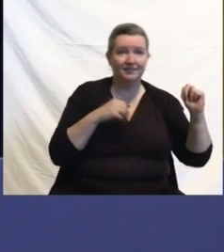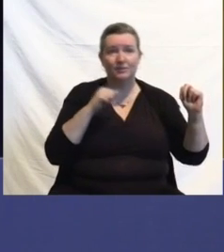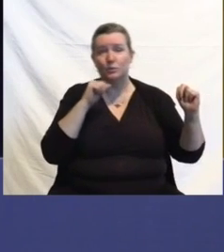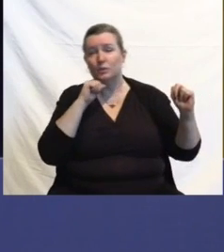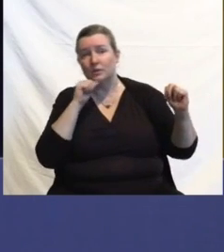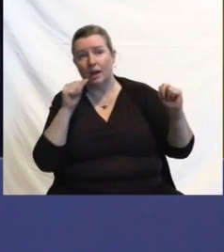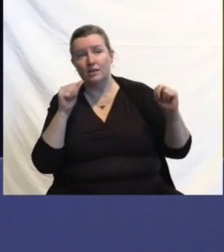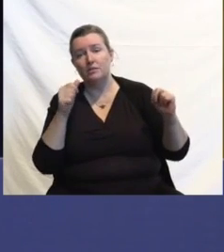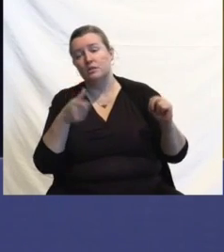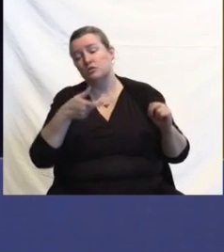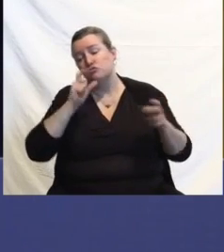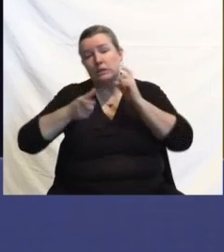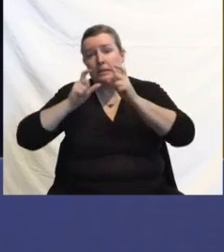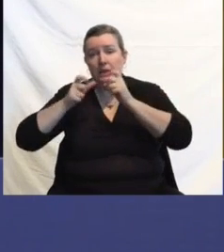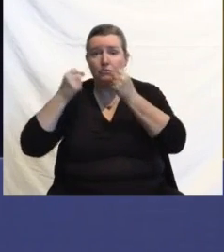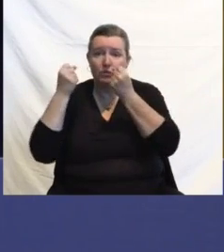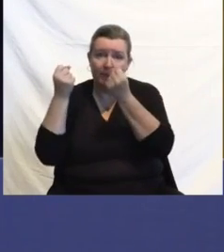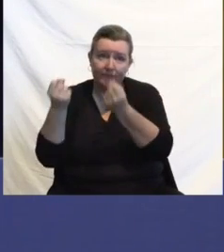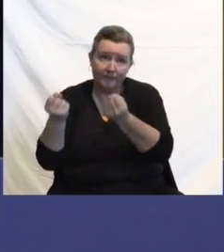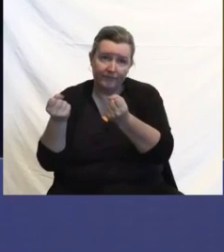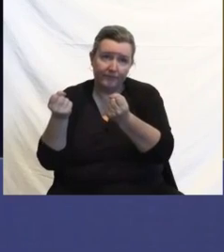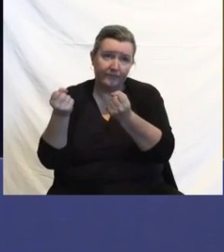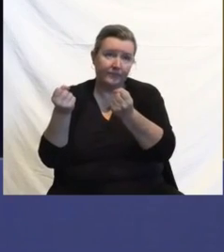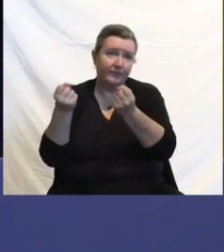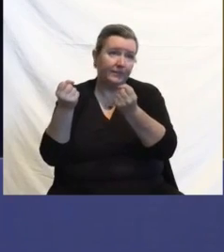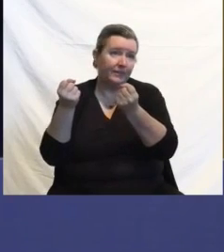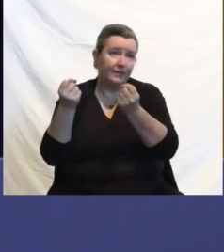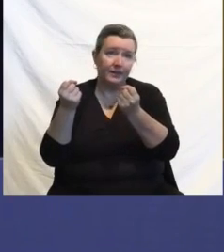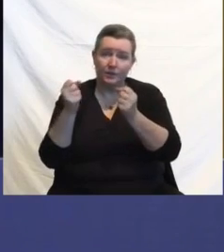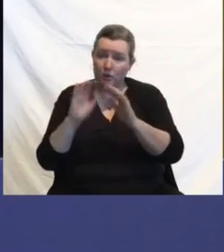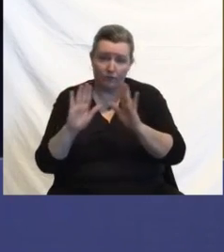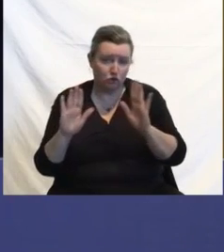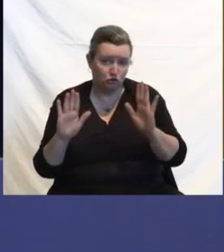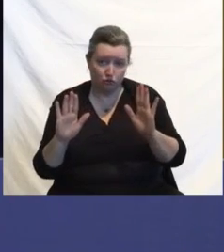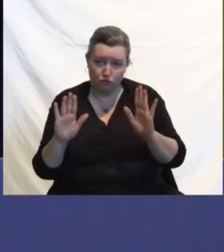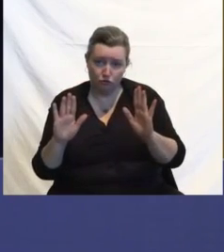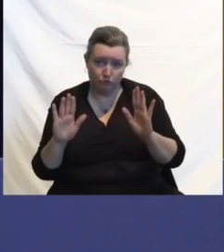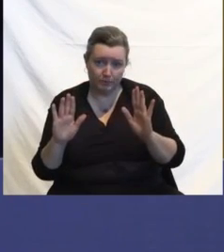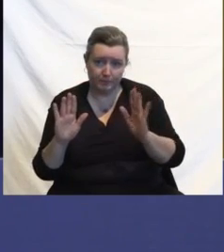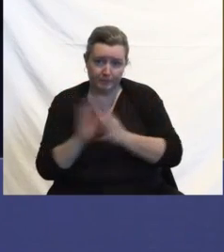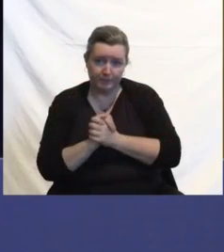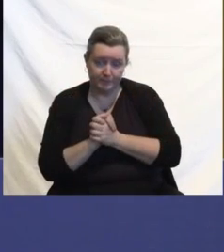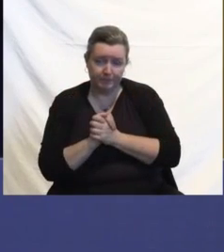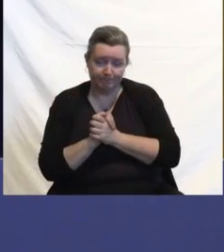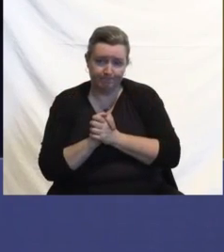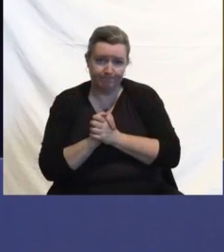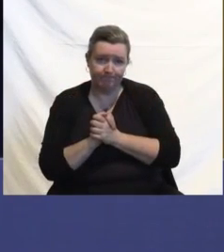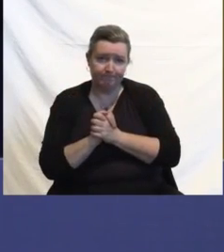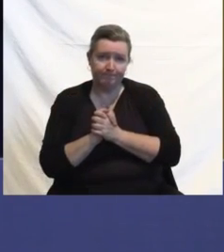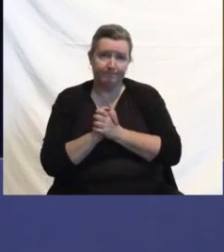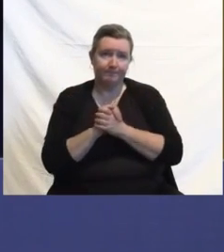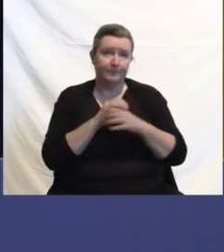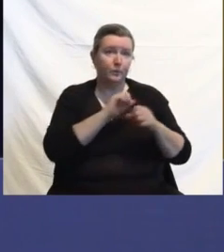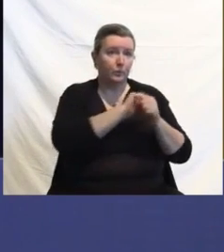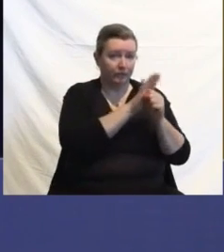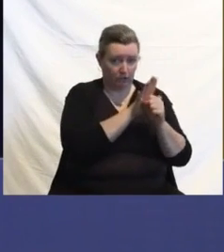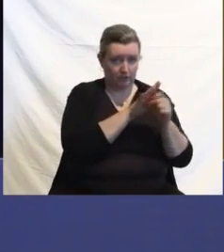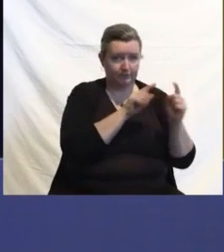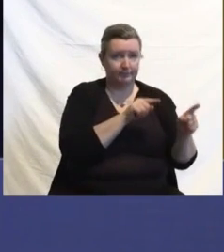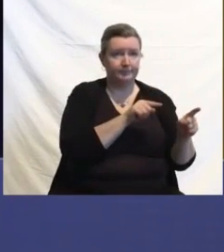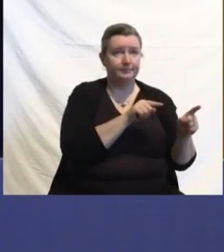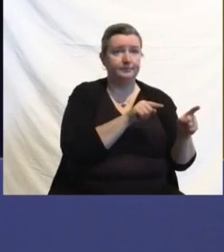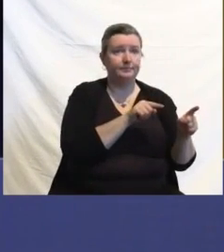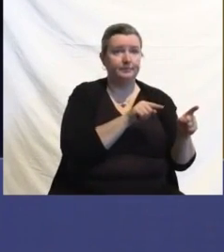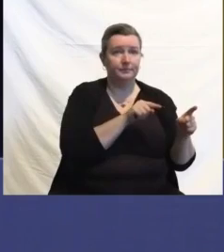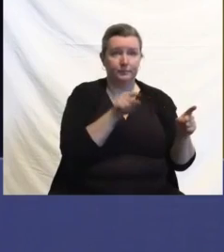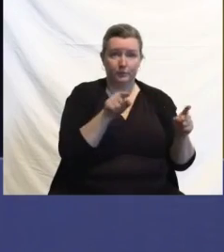And I think as it relates to COVID, this can be, if you're with, obviously family, but if you're with people, Judy and Tina,